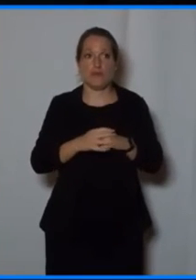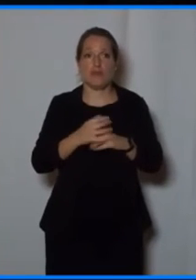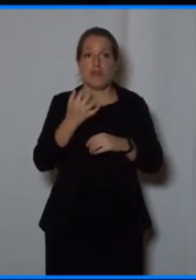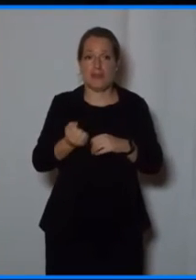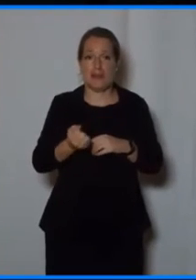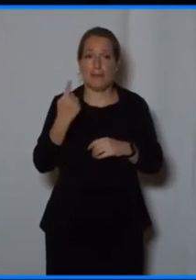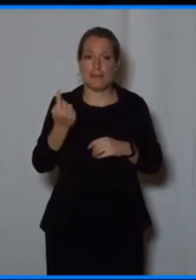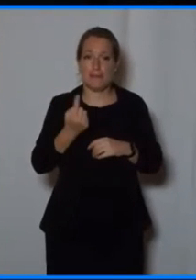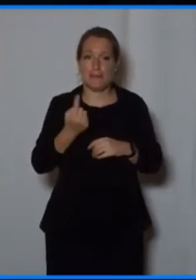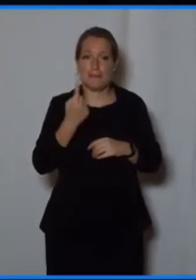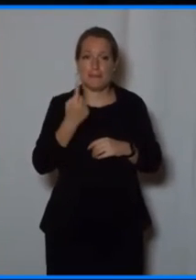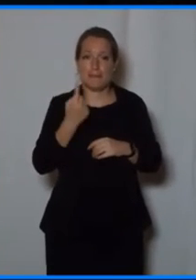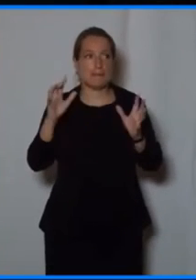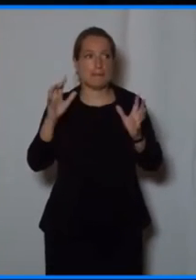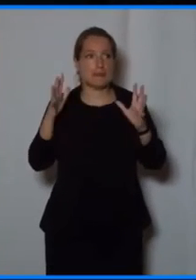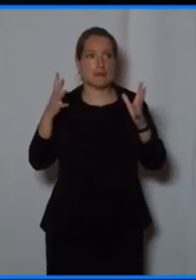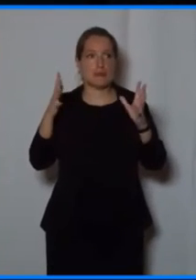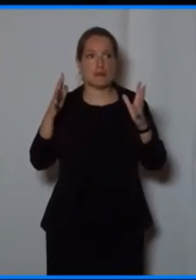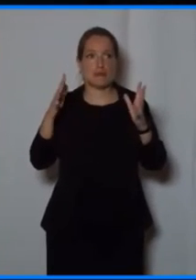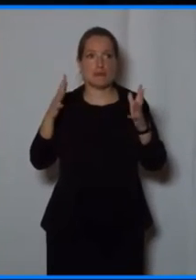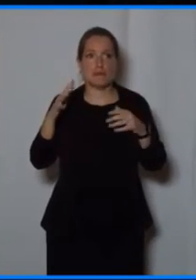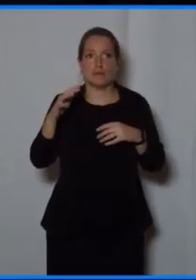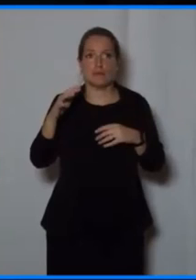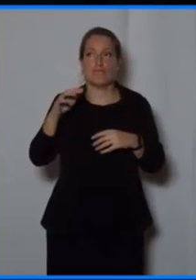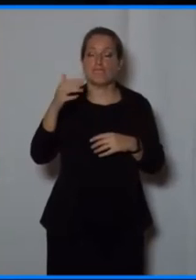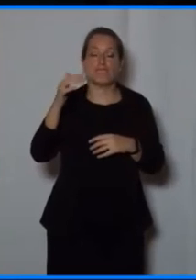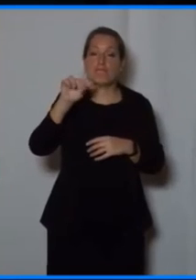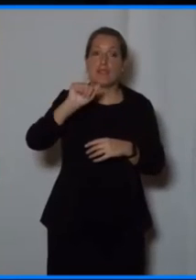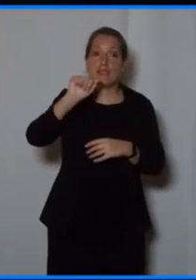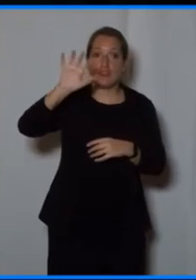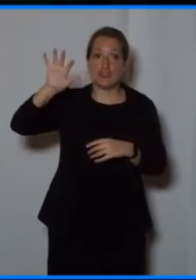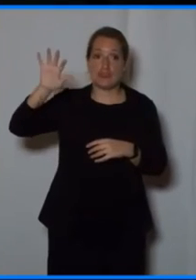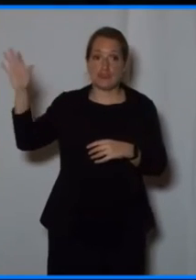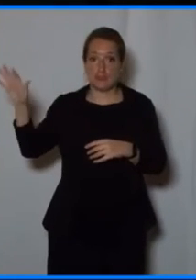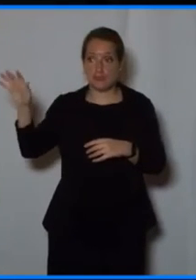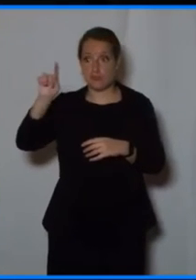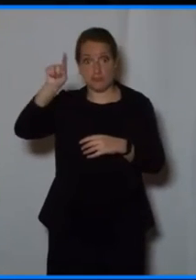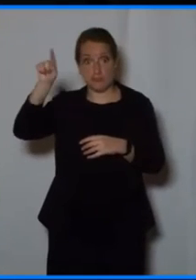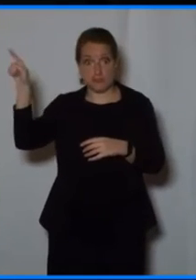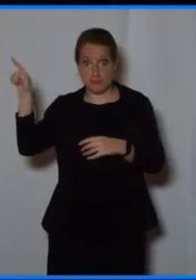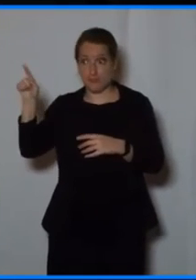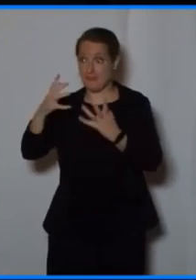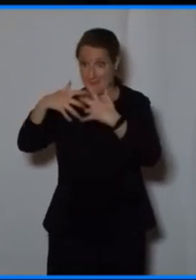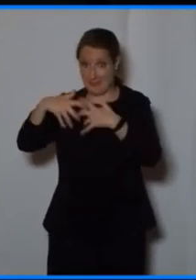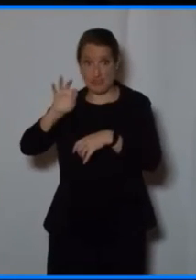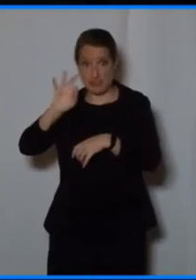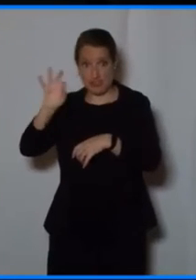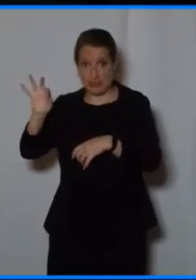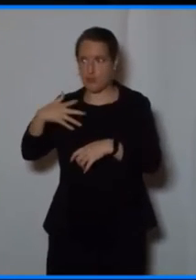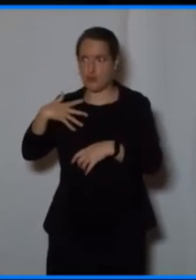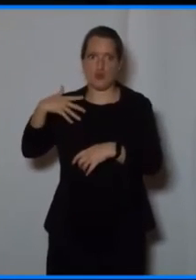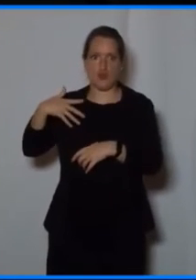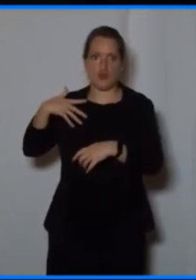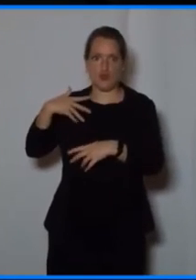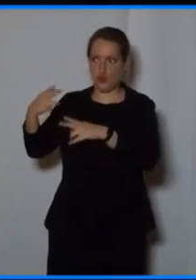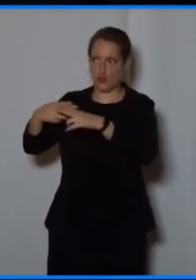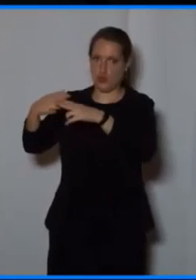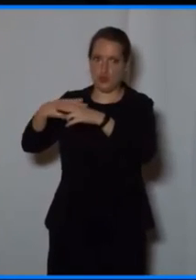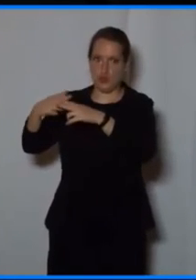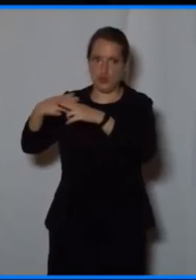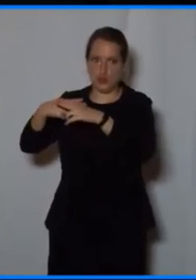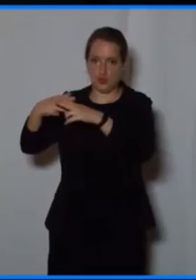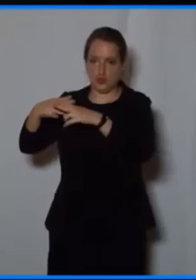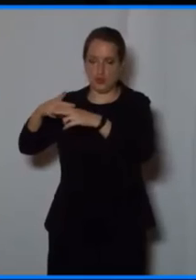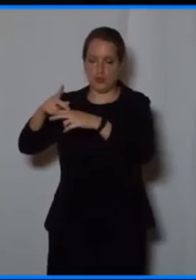is a new technology. They don't even know what it is. They know they want it. You know. In Europe, we rather lean on the opposite